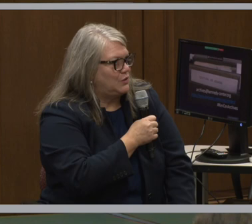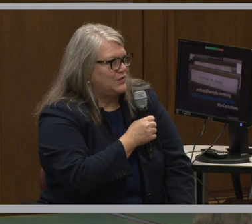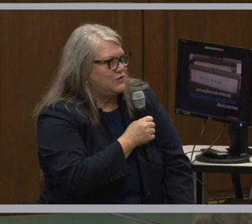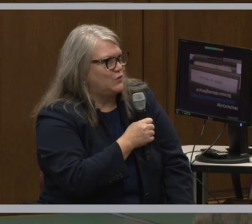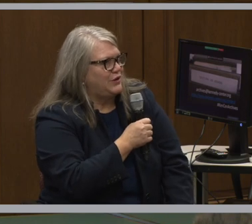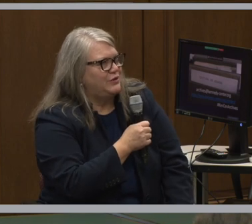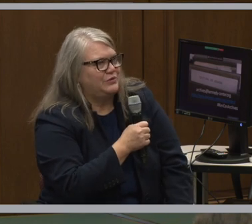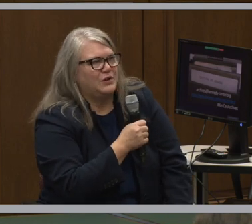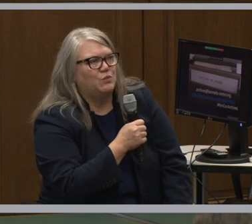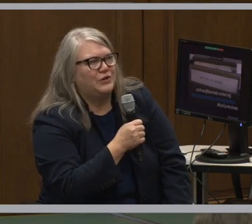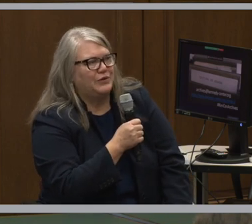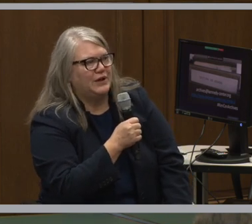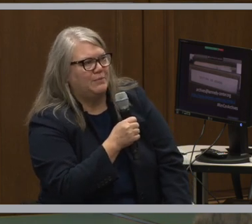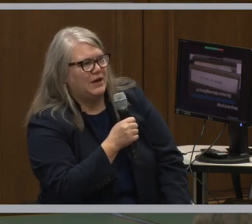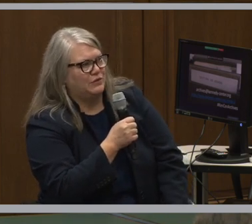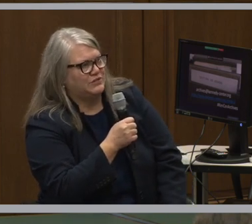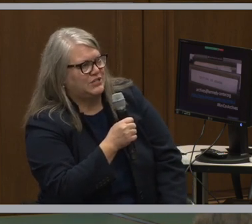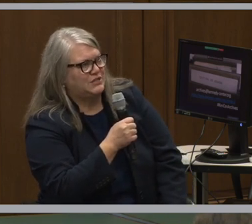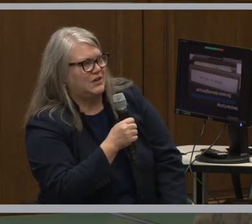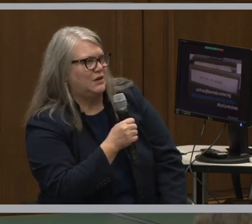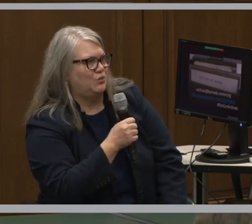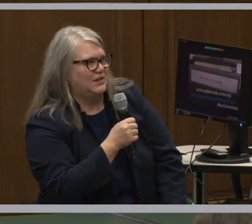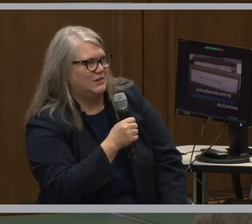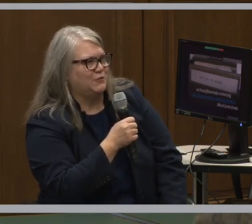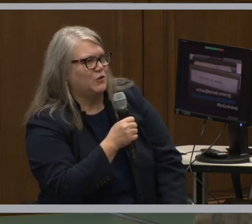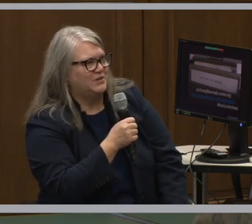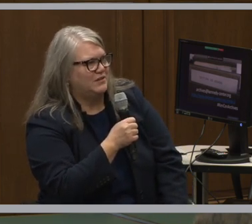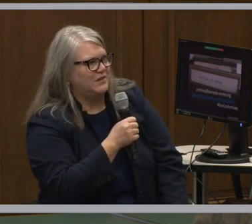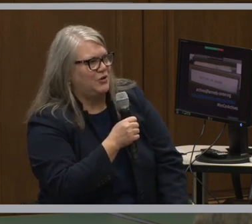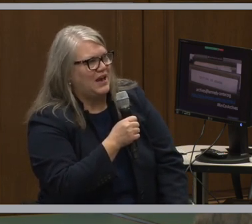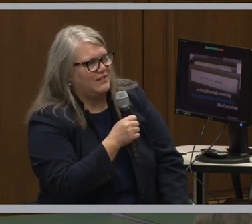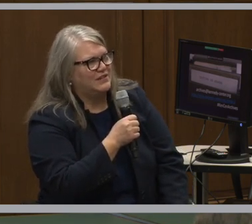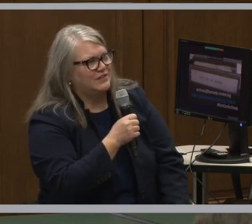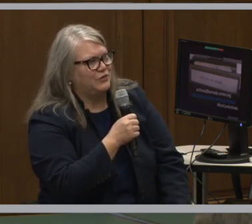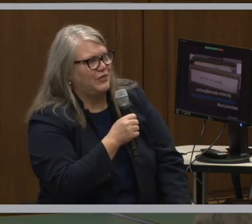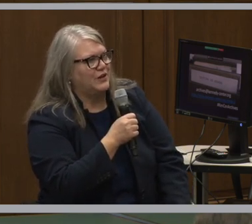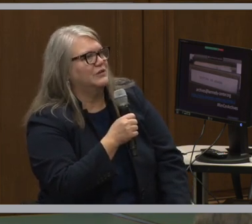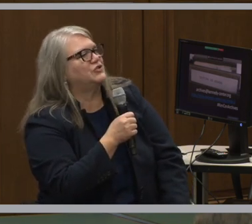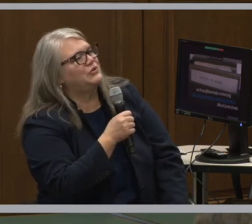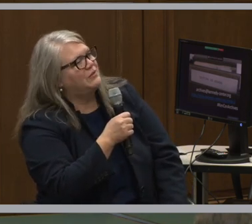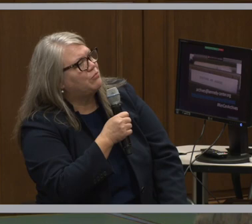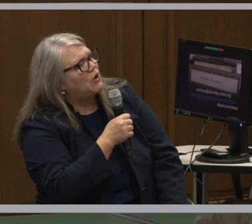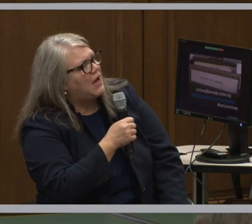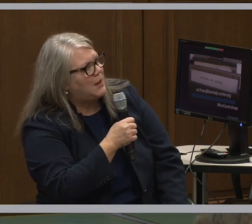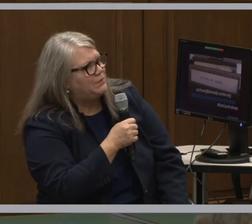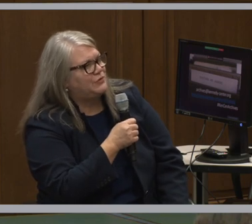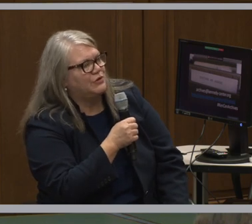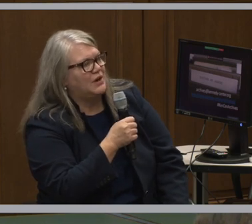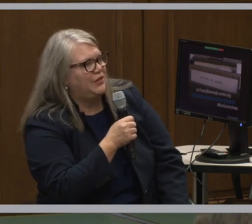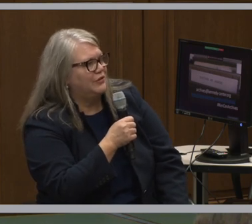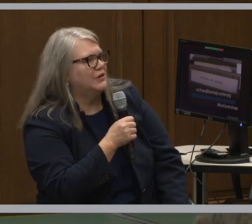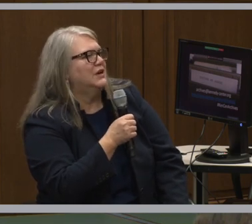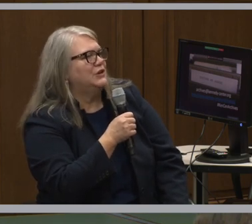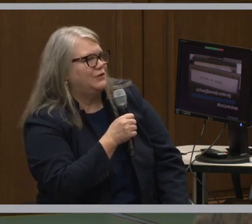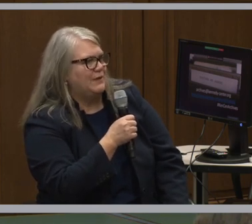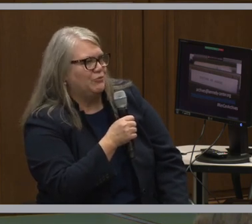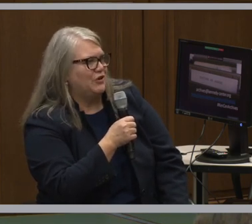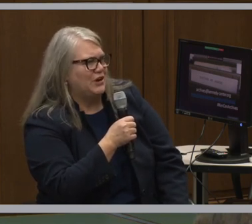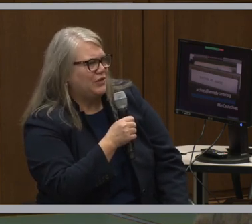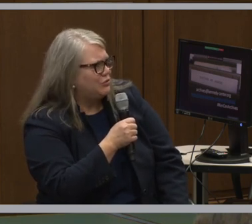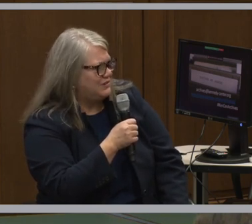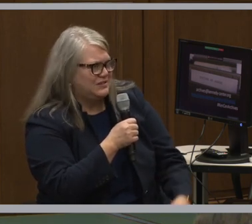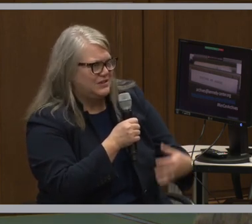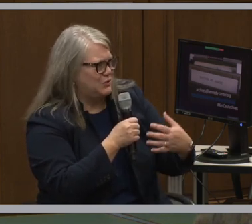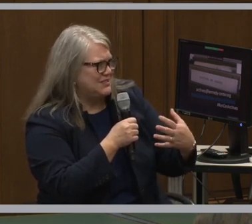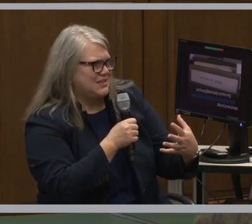I've got a question for you. So I'm wondering about with the performances that you have, the center there, in terms of props or other, you